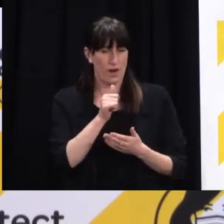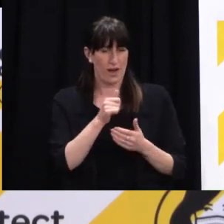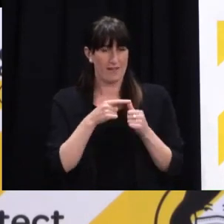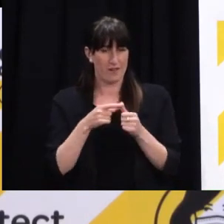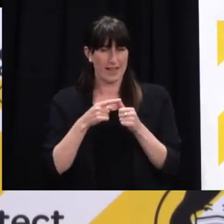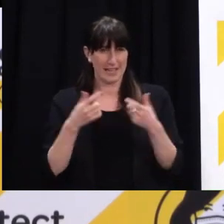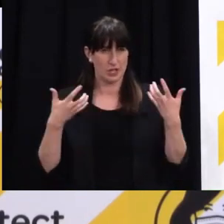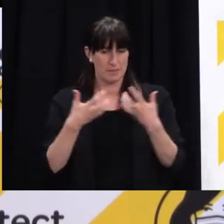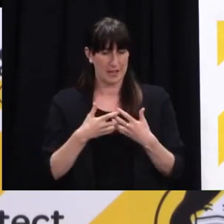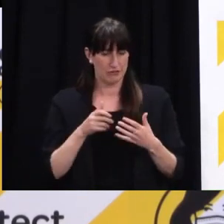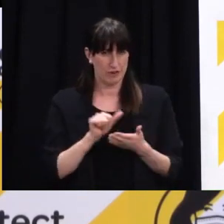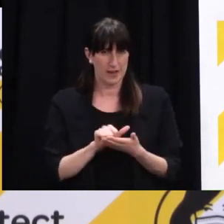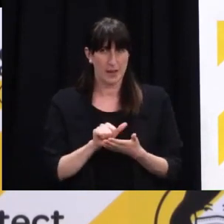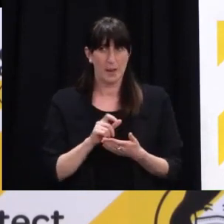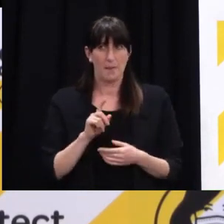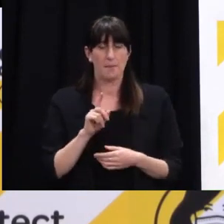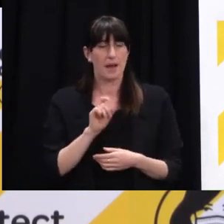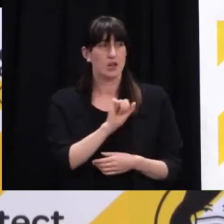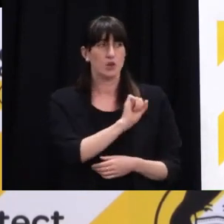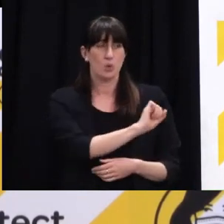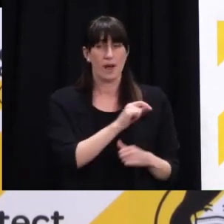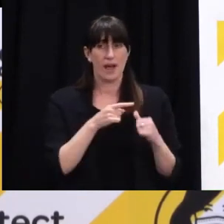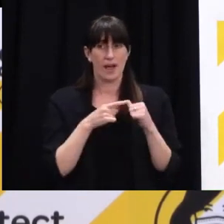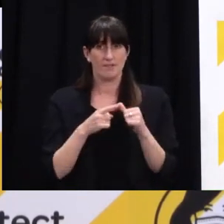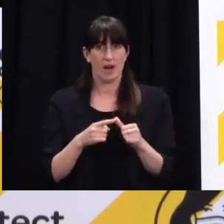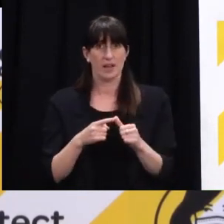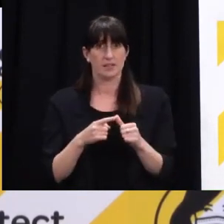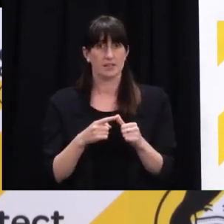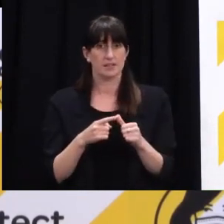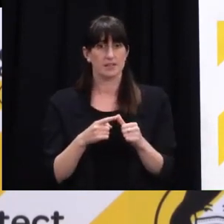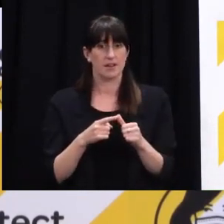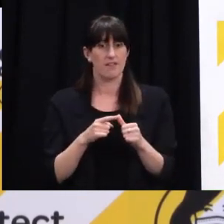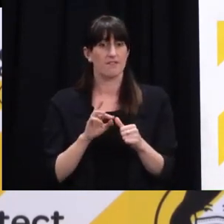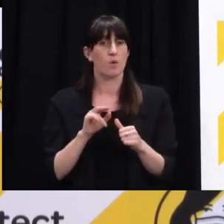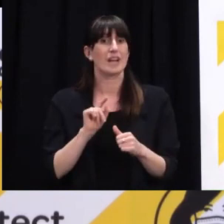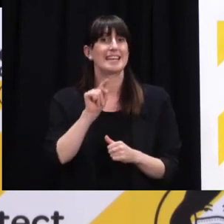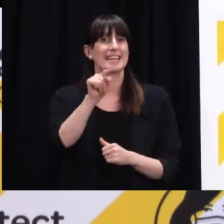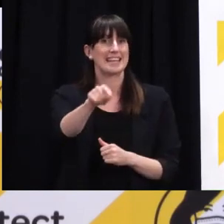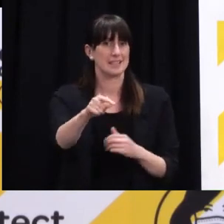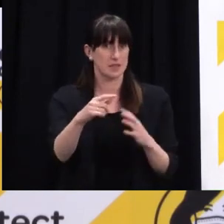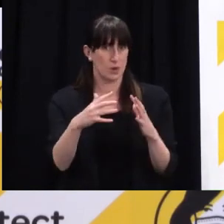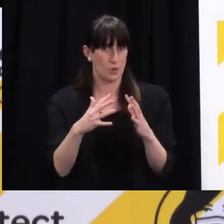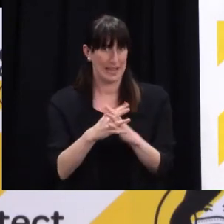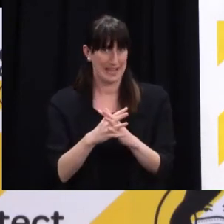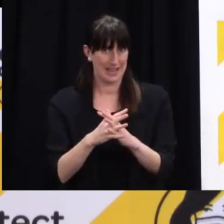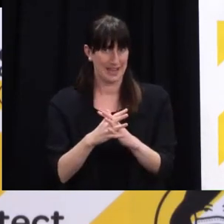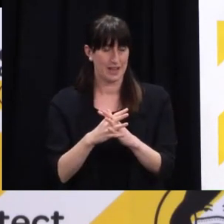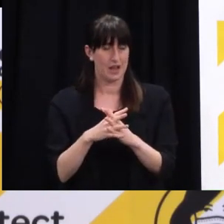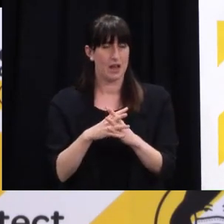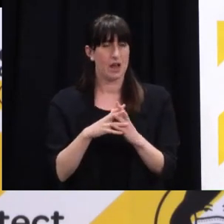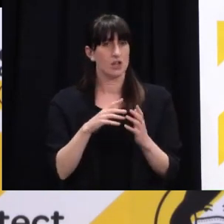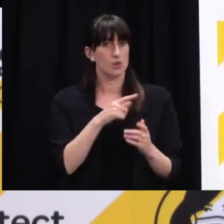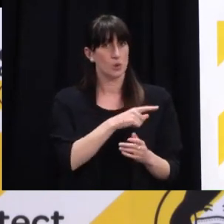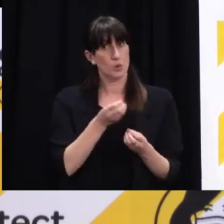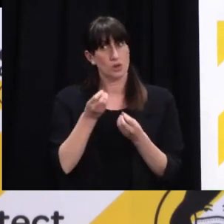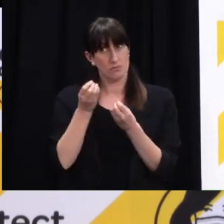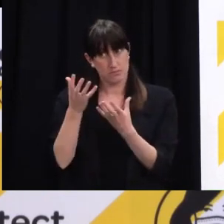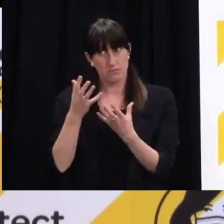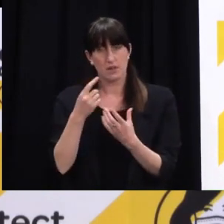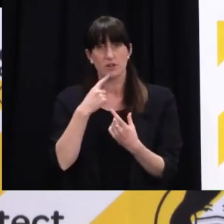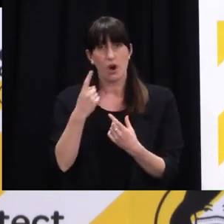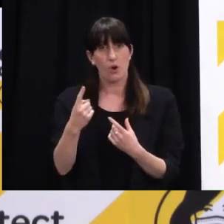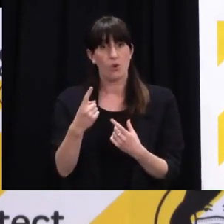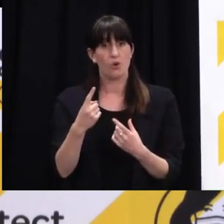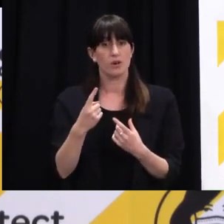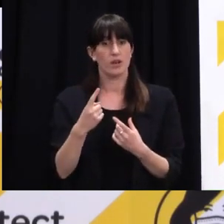that you gave about this flight that is running next week, when did you give that advice to MIQ, to MB, to the